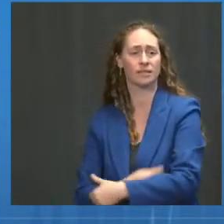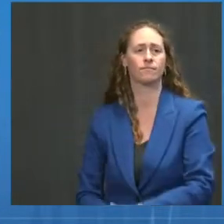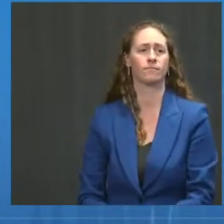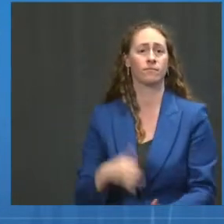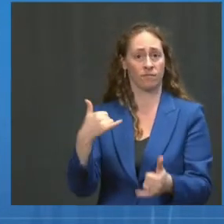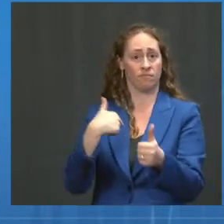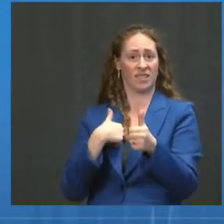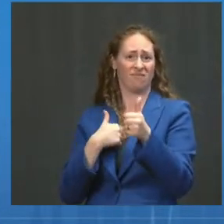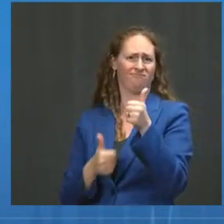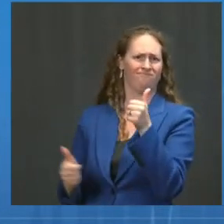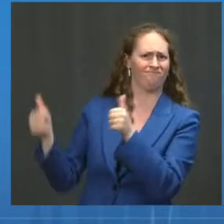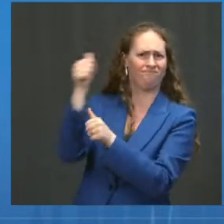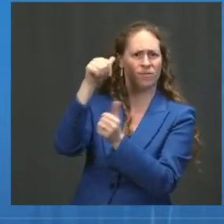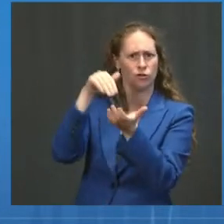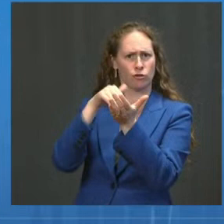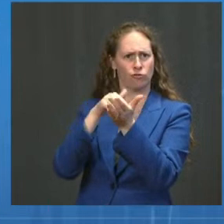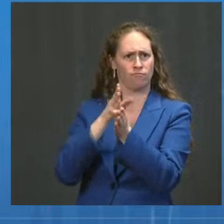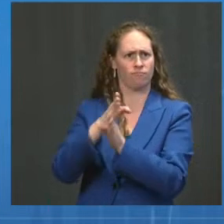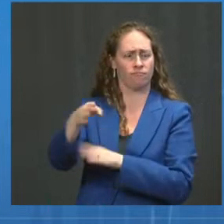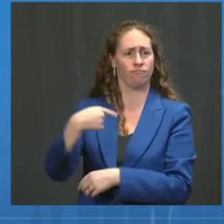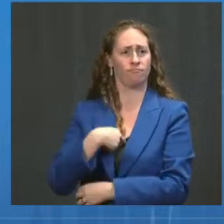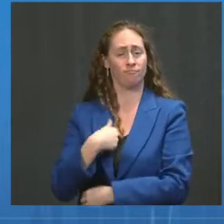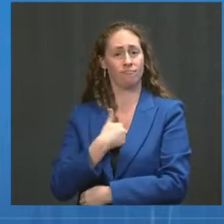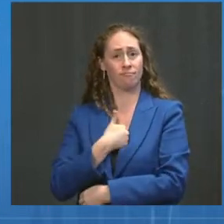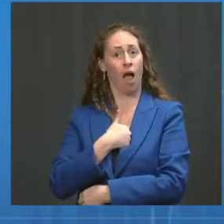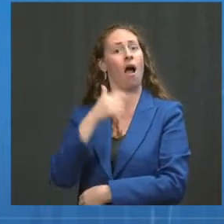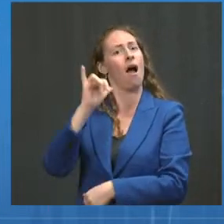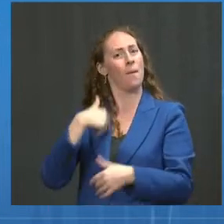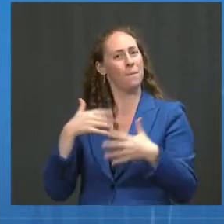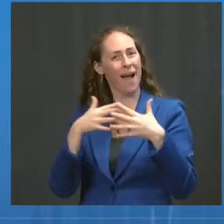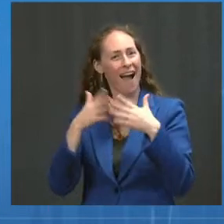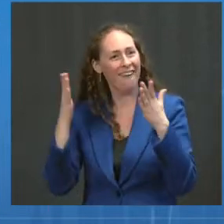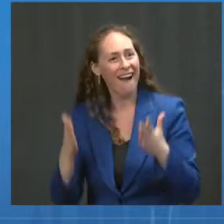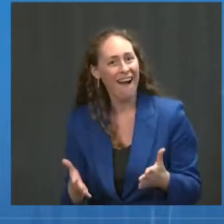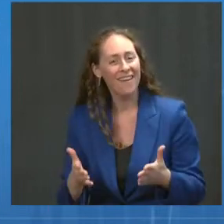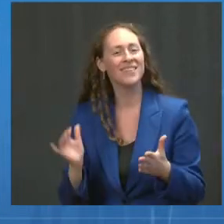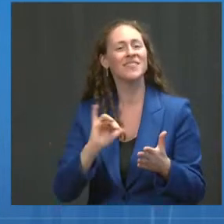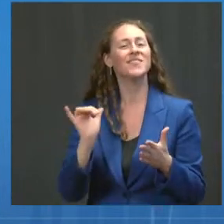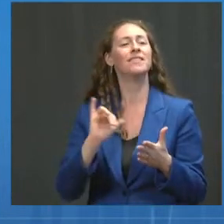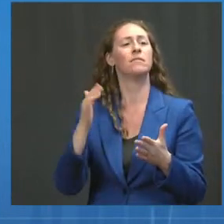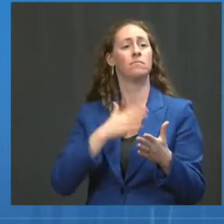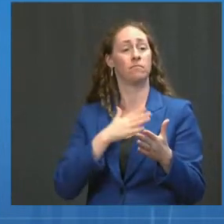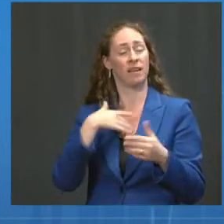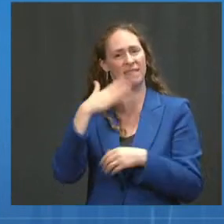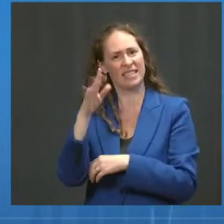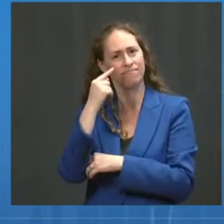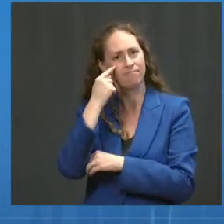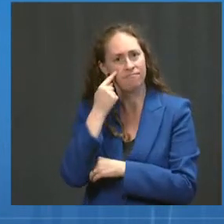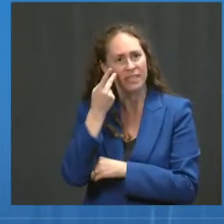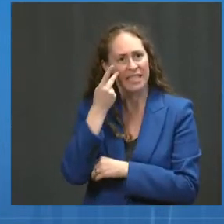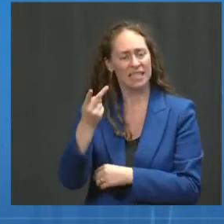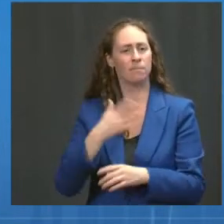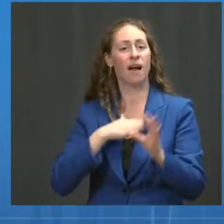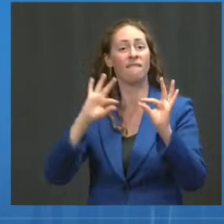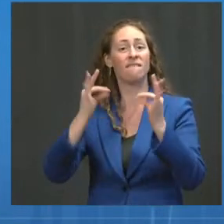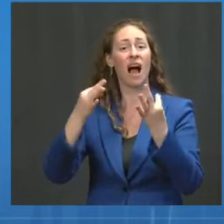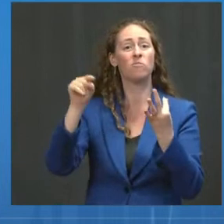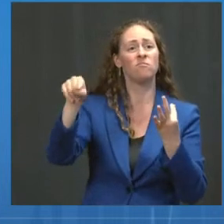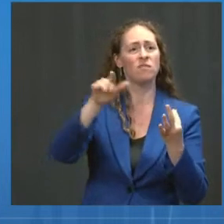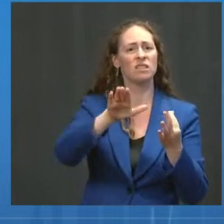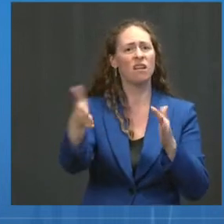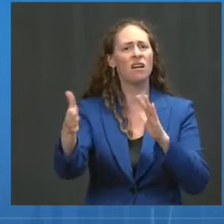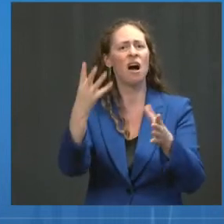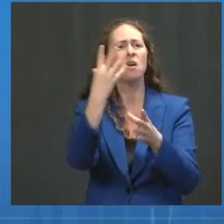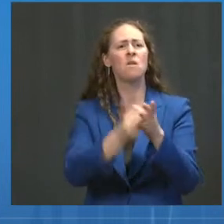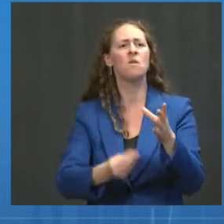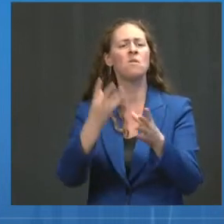American who has felt the pain of losing family members to this disease and who hears each day the stories of